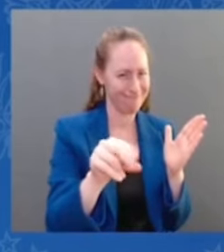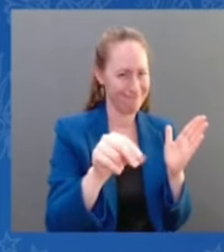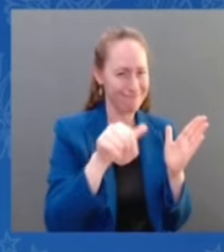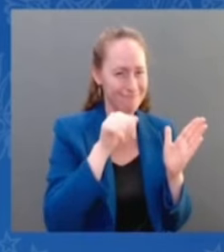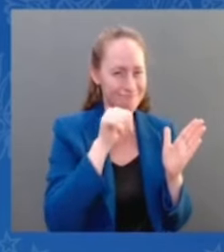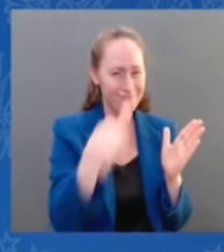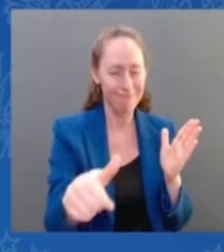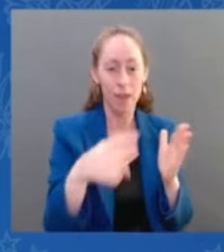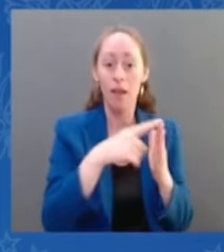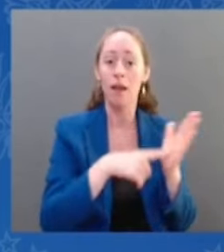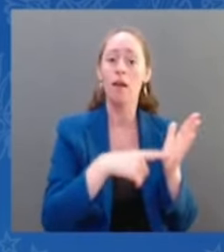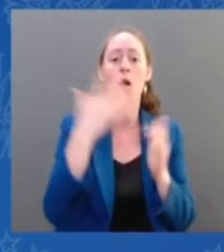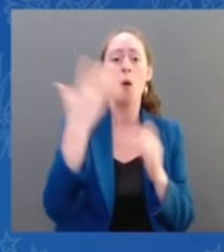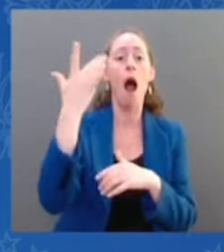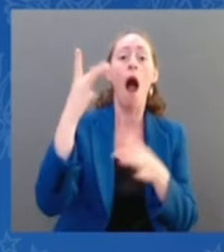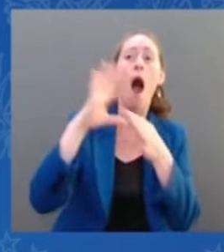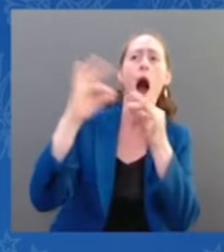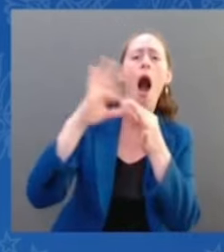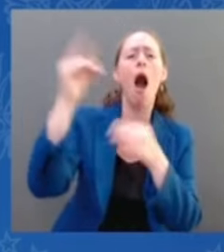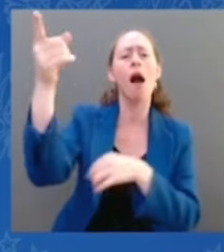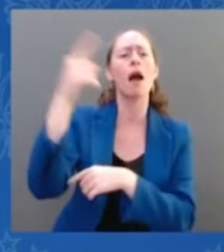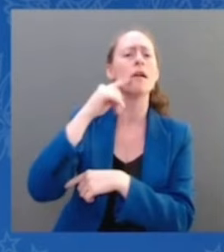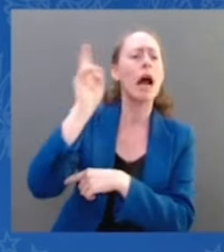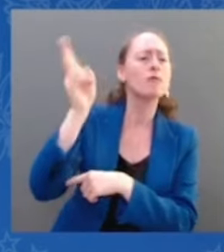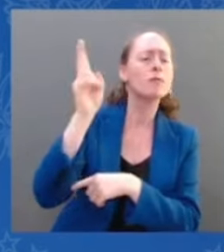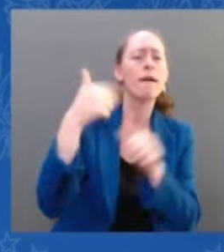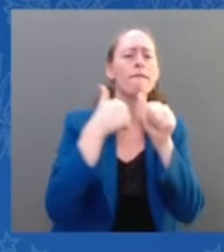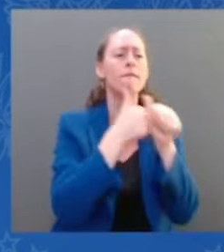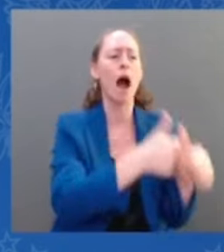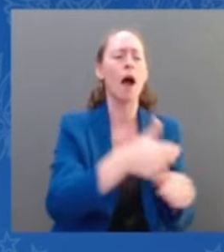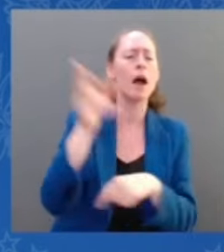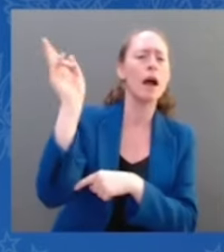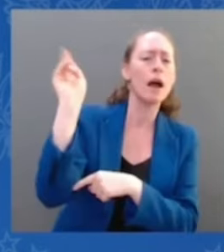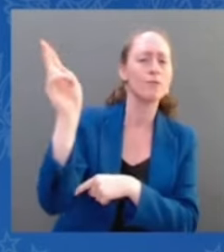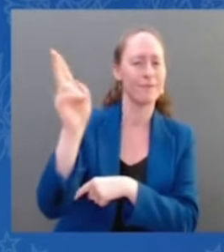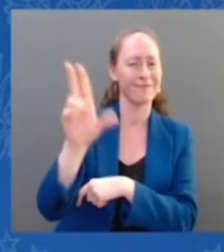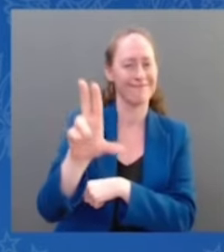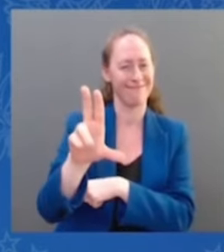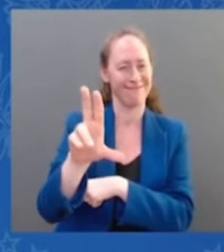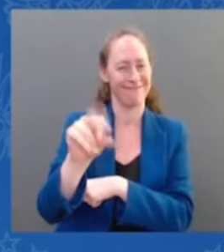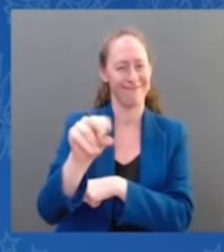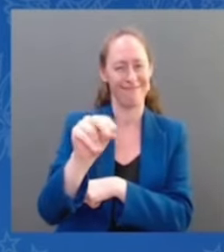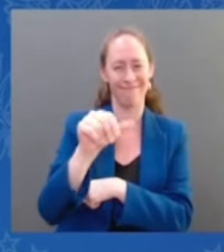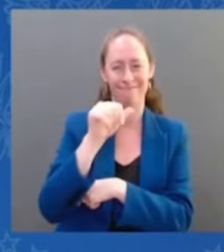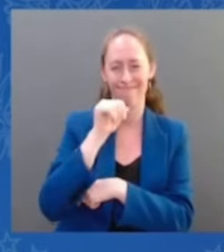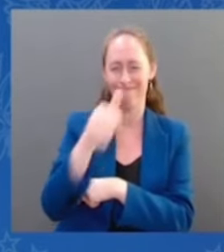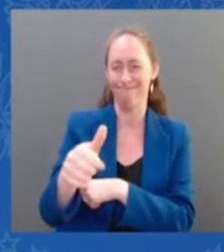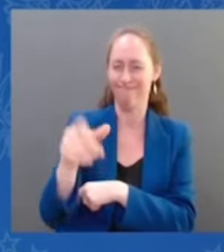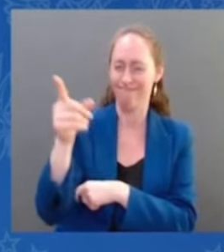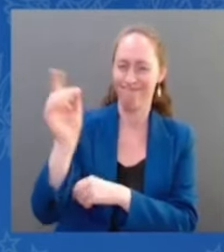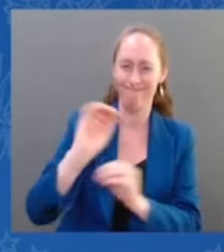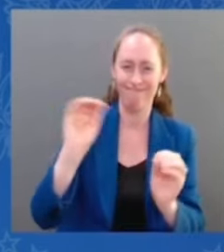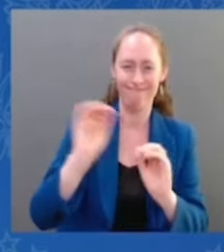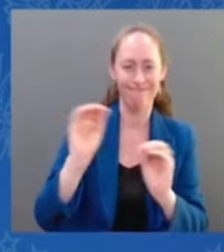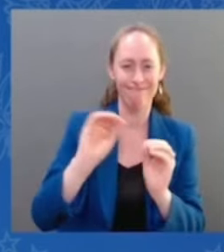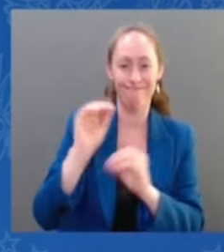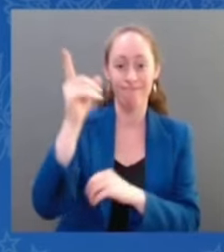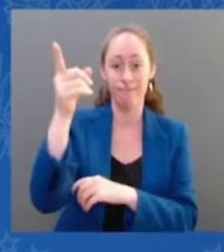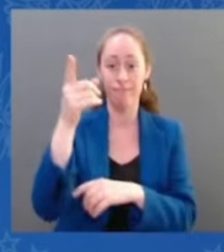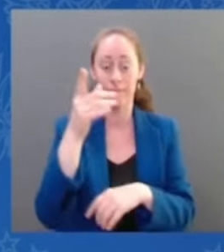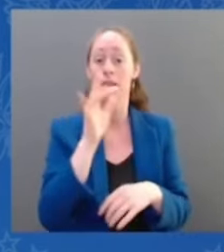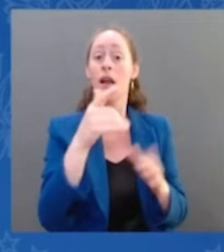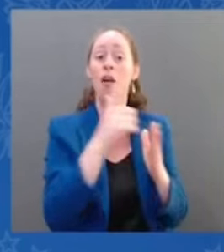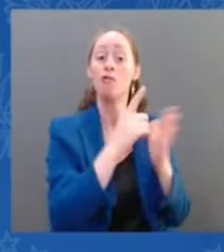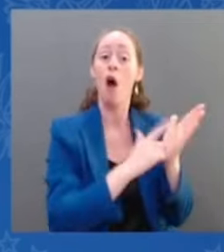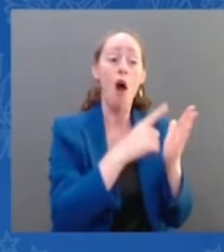and the dissent. The majority rattles off laws from the 19th century to support the idea that Roe was historic,